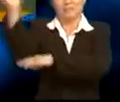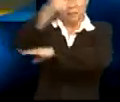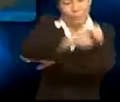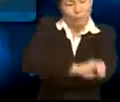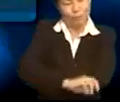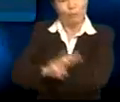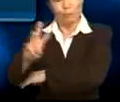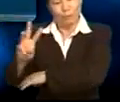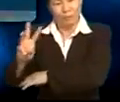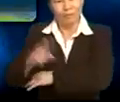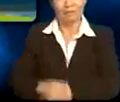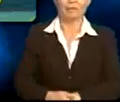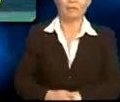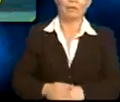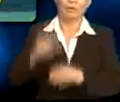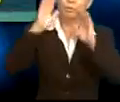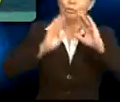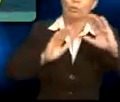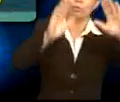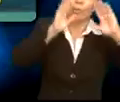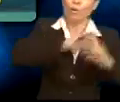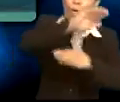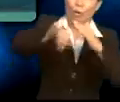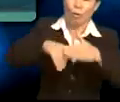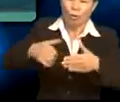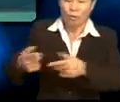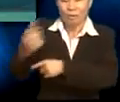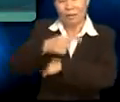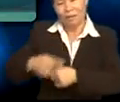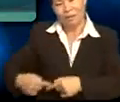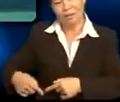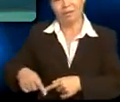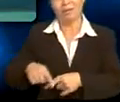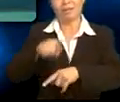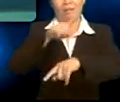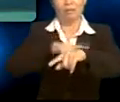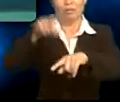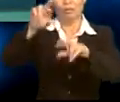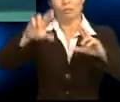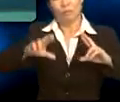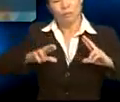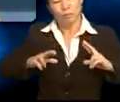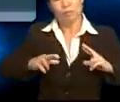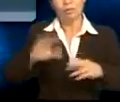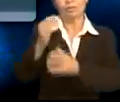in the west. Wind goes all day long, it has no time to rest. Dreams will